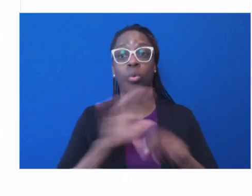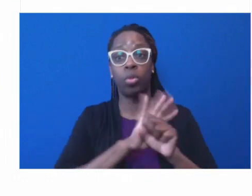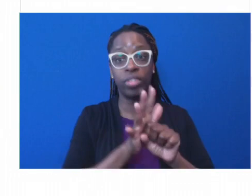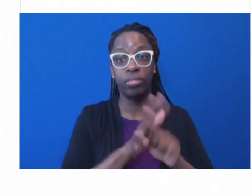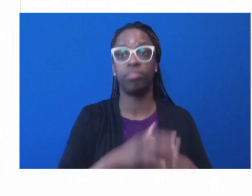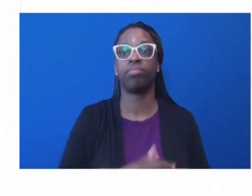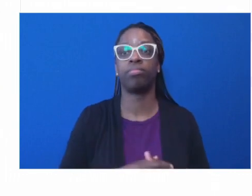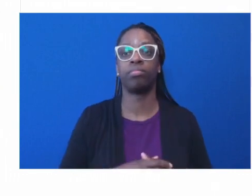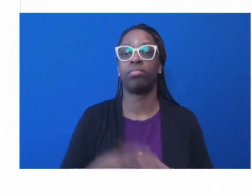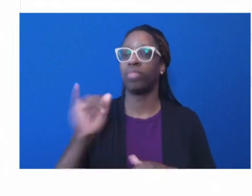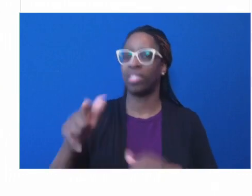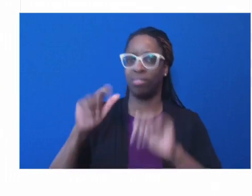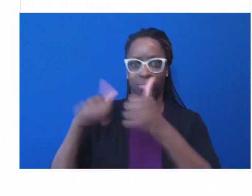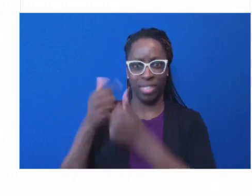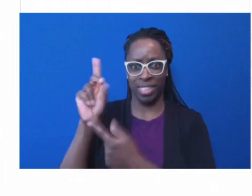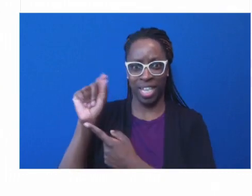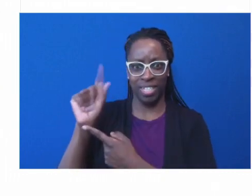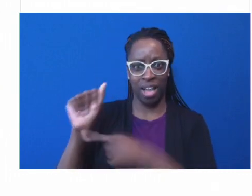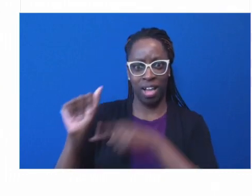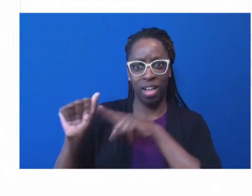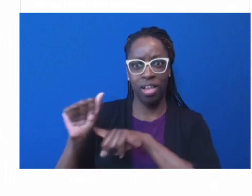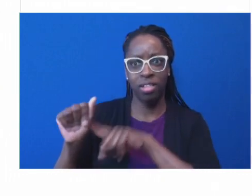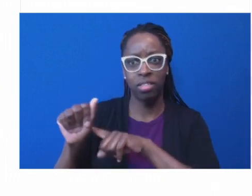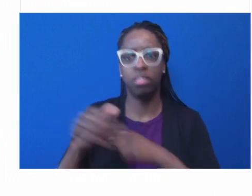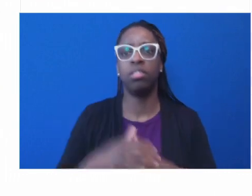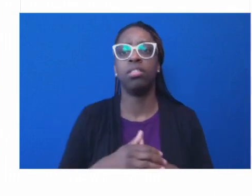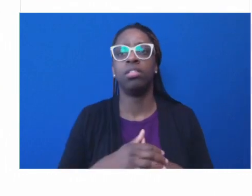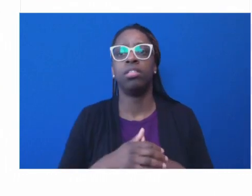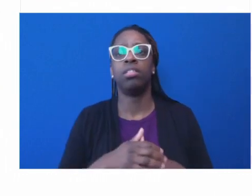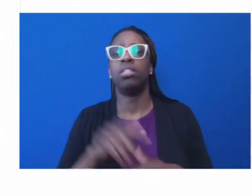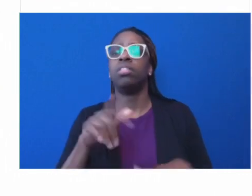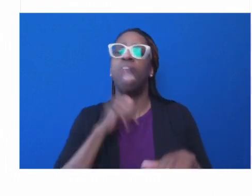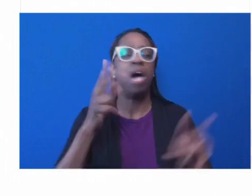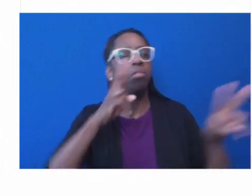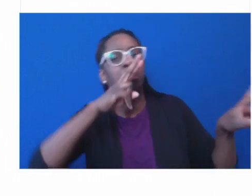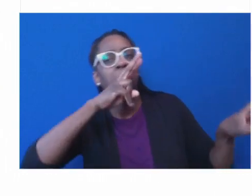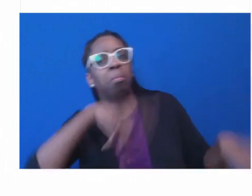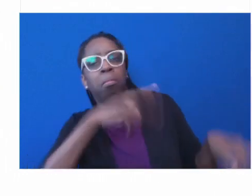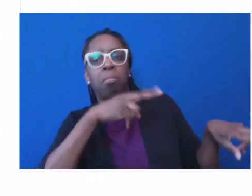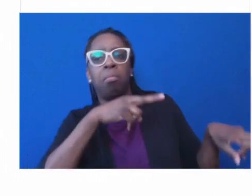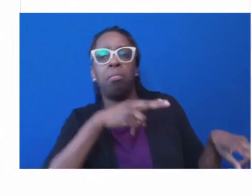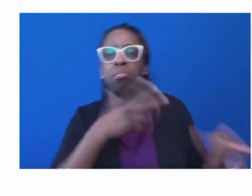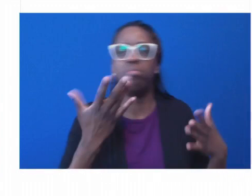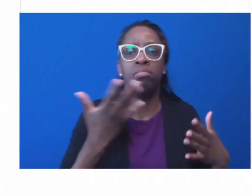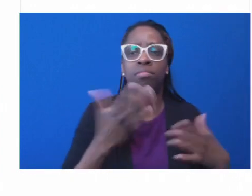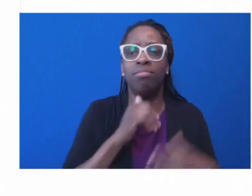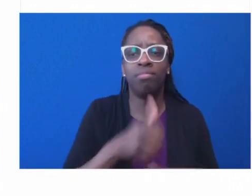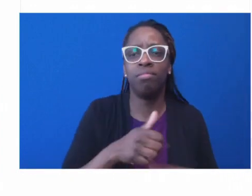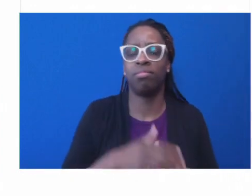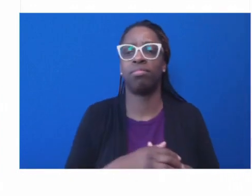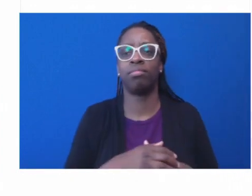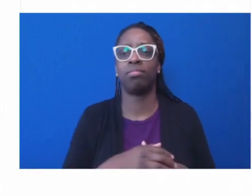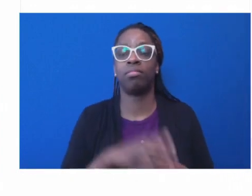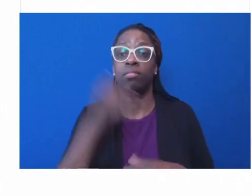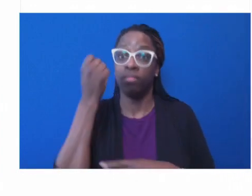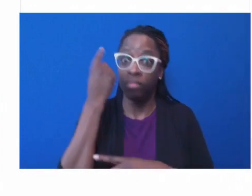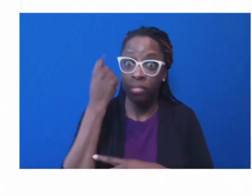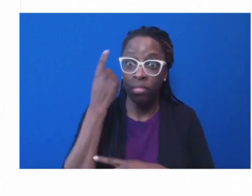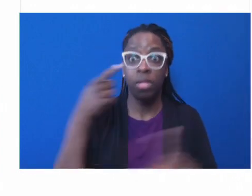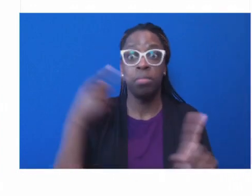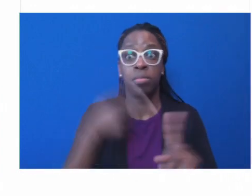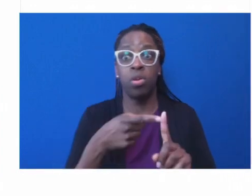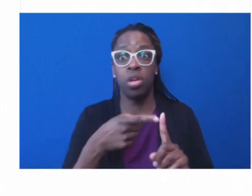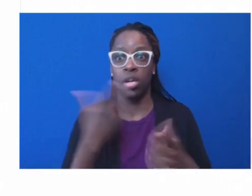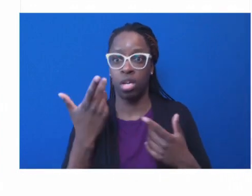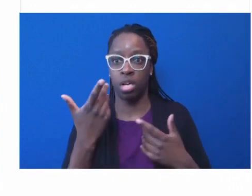despreciado, as we say, they're not unappreciated, but in fact, they're woven into the system, not to become,